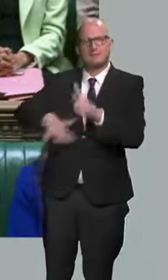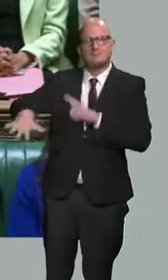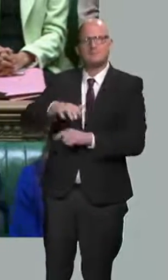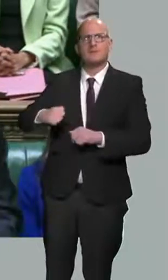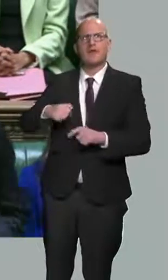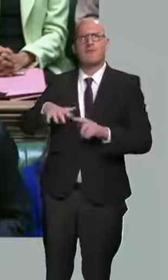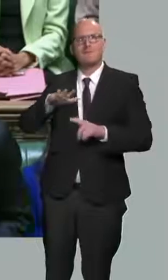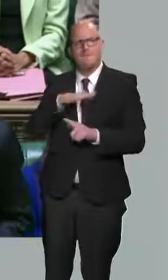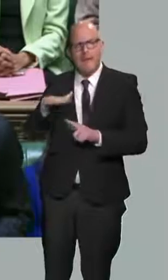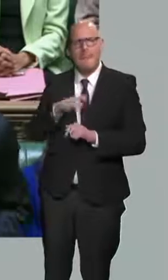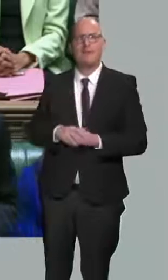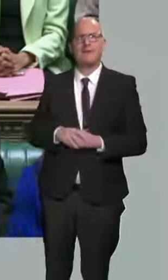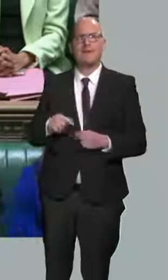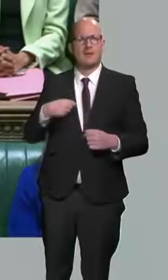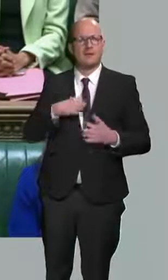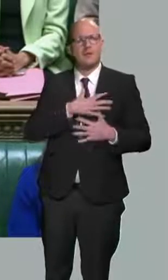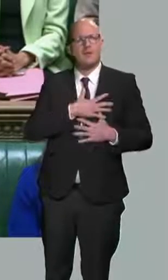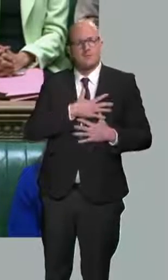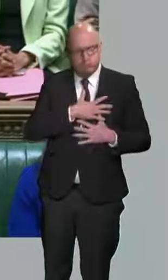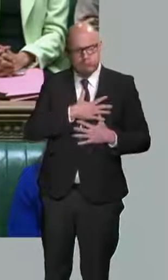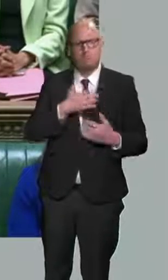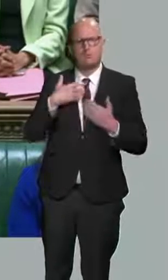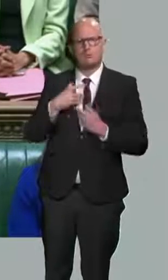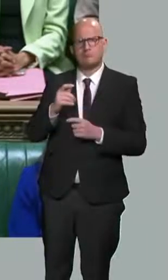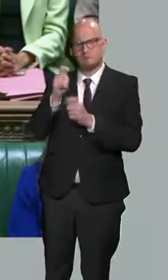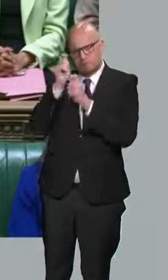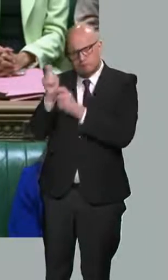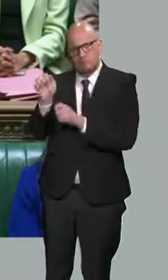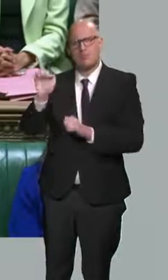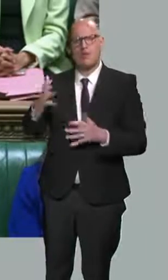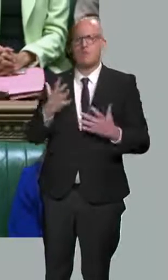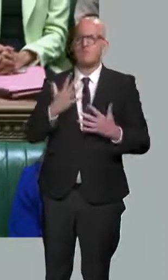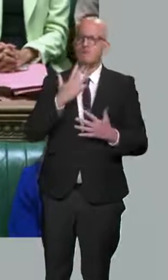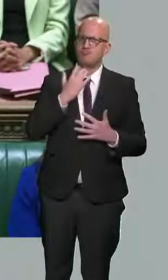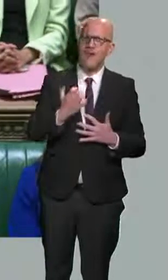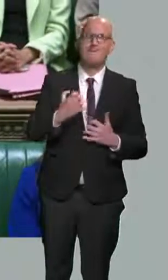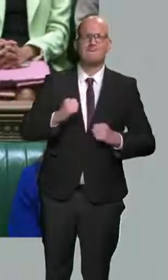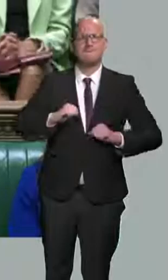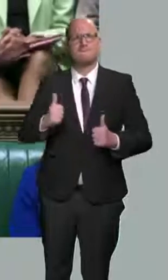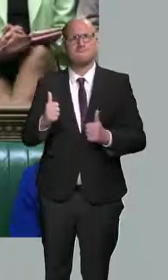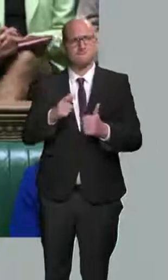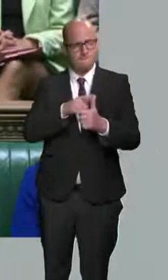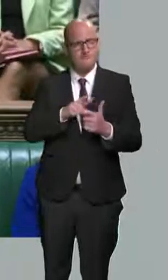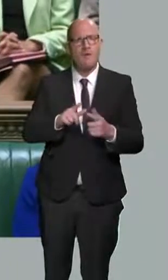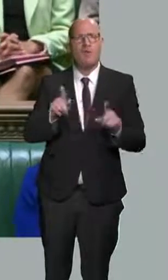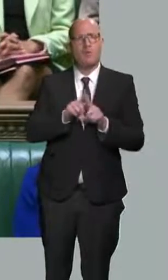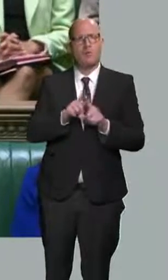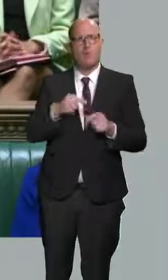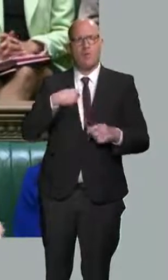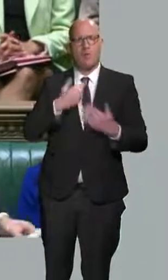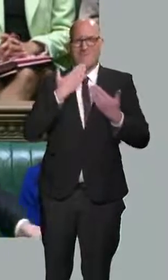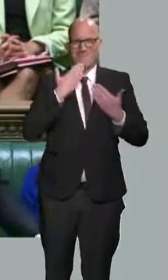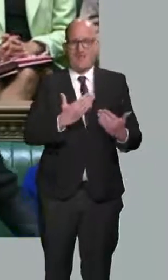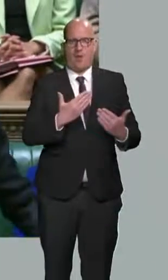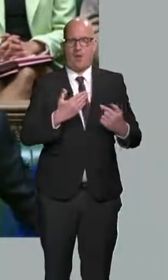The sorrow we feel for their suffering and admiration for their bravery is only matched by the gratitude we feel for the